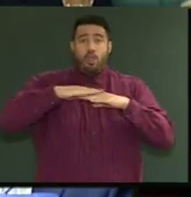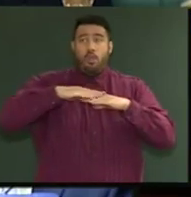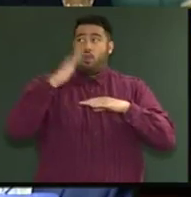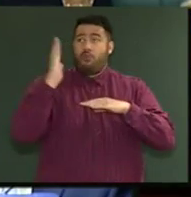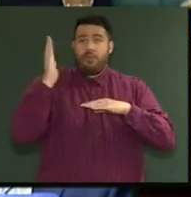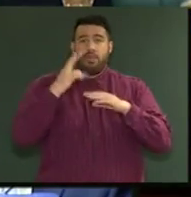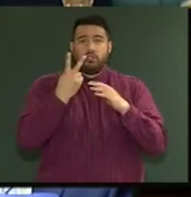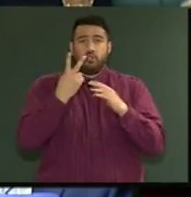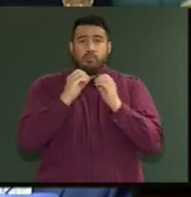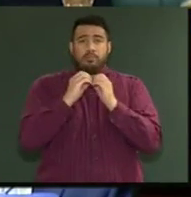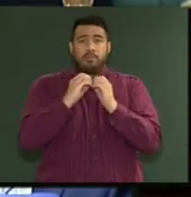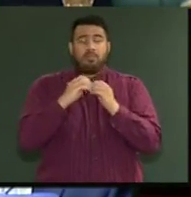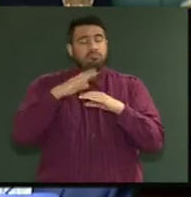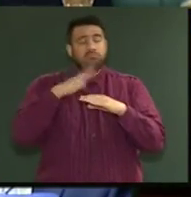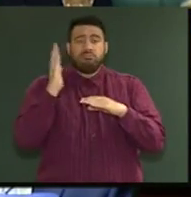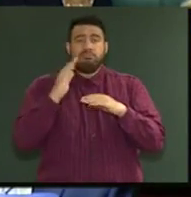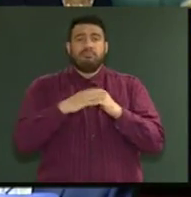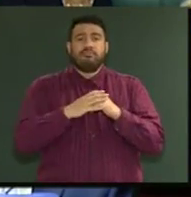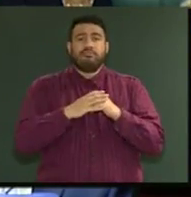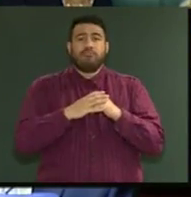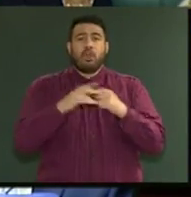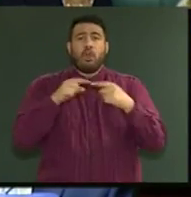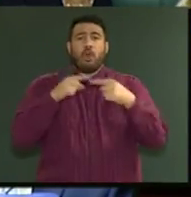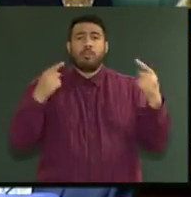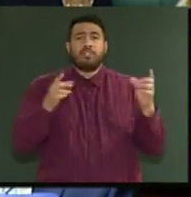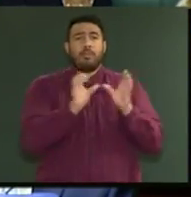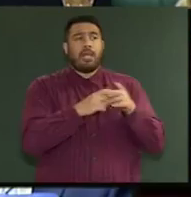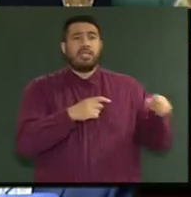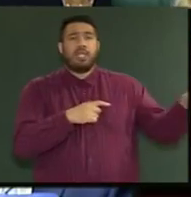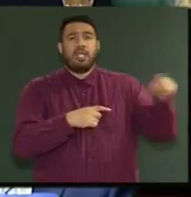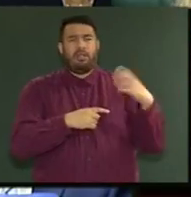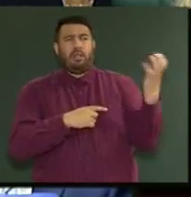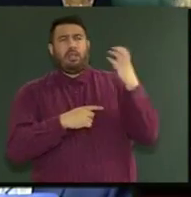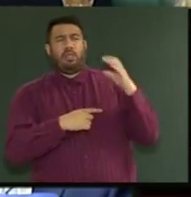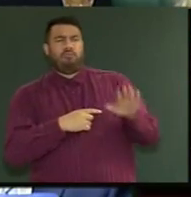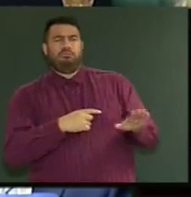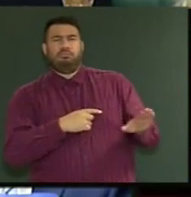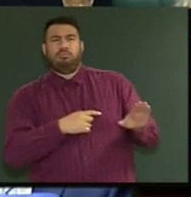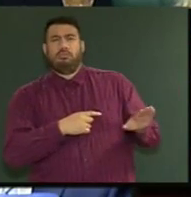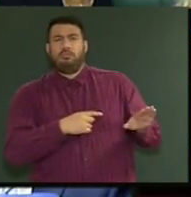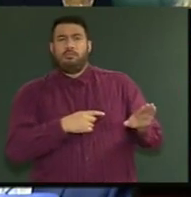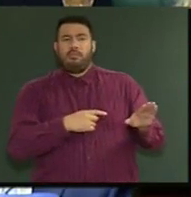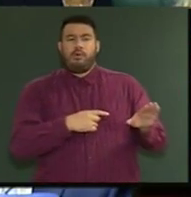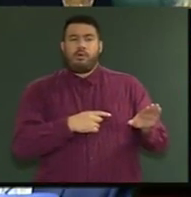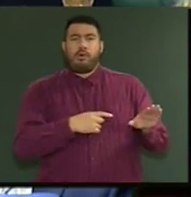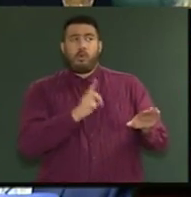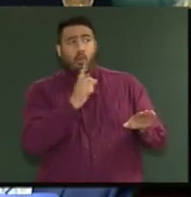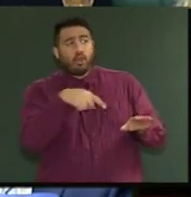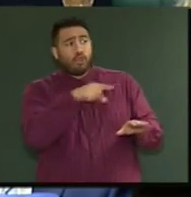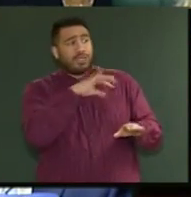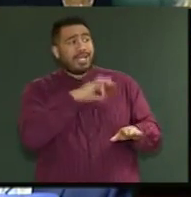More than $2 billion. Those in opposition that are yelling me at me at the moment, oh, hold on, what have they gained